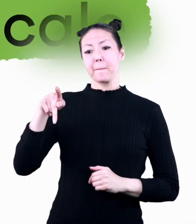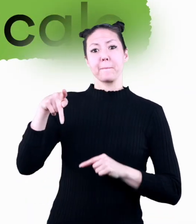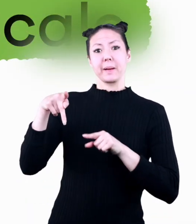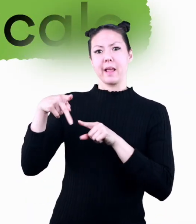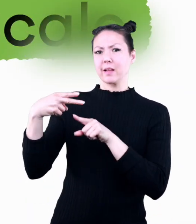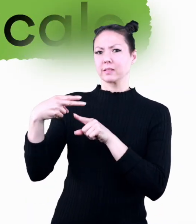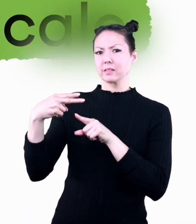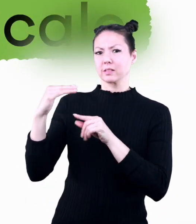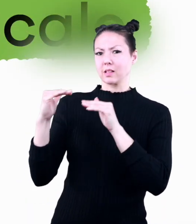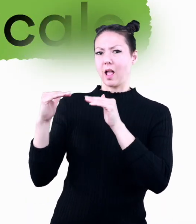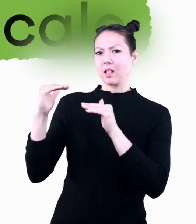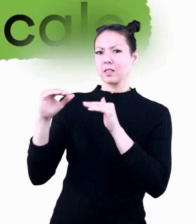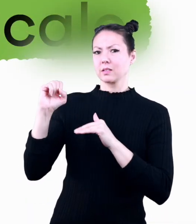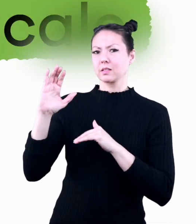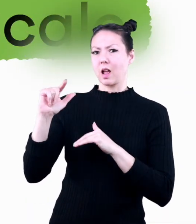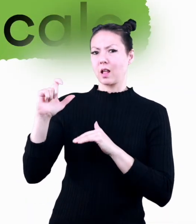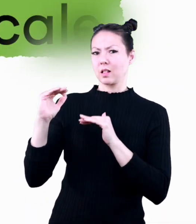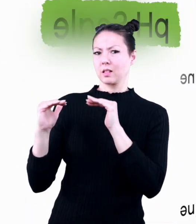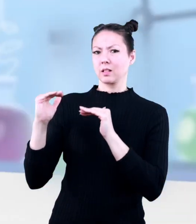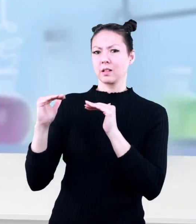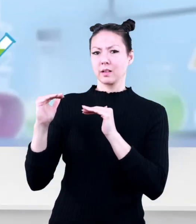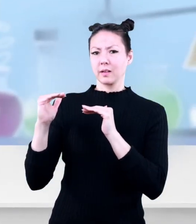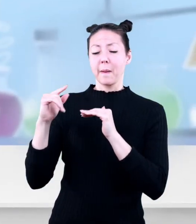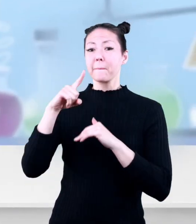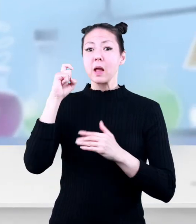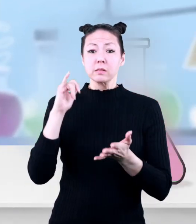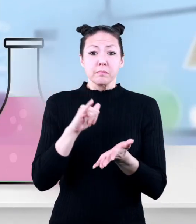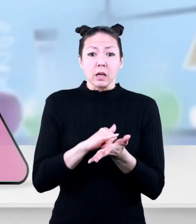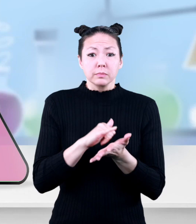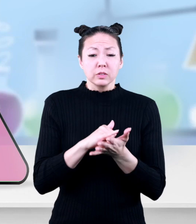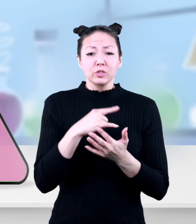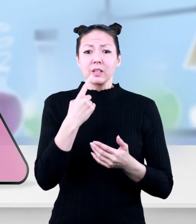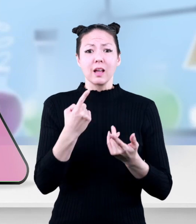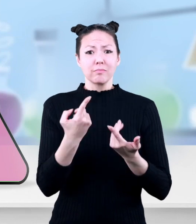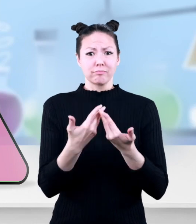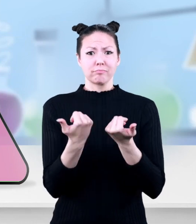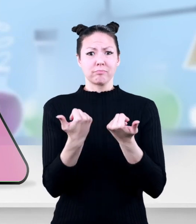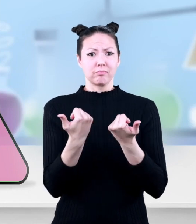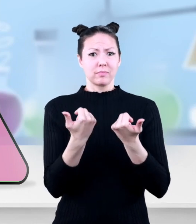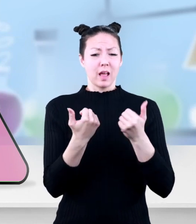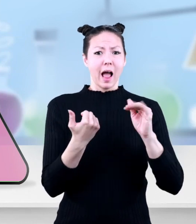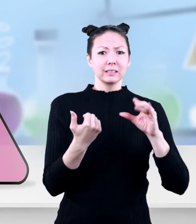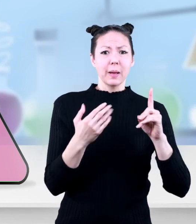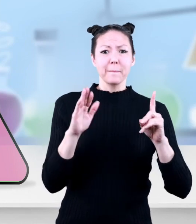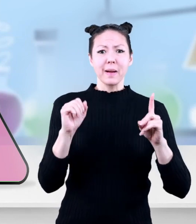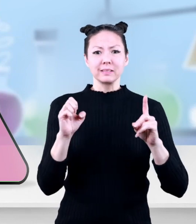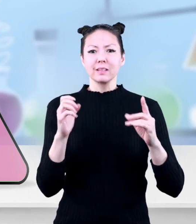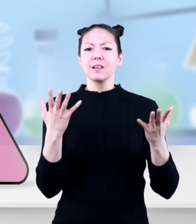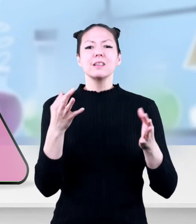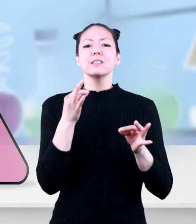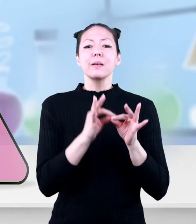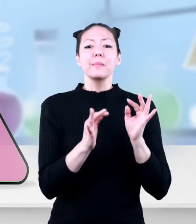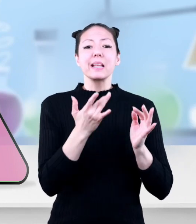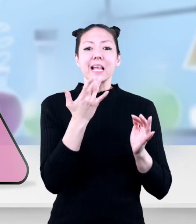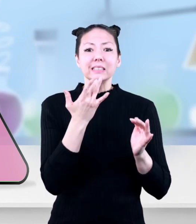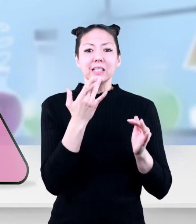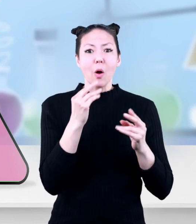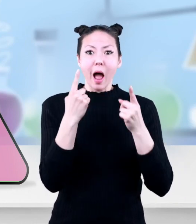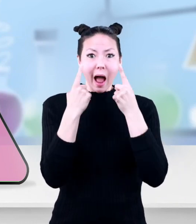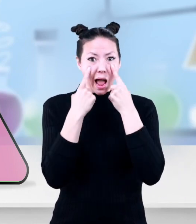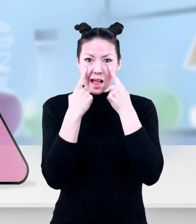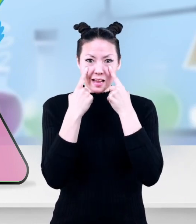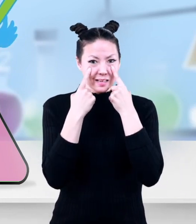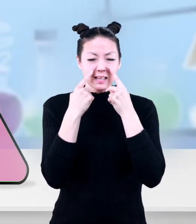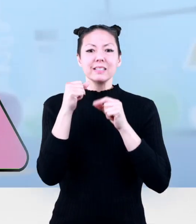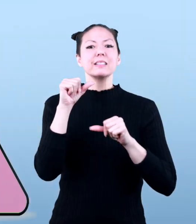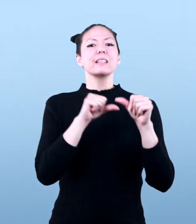the ph scale because it is impossible to tell acids from bases simply by taste or the naked eye